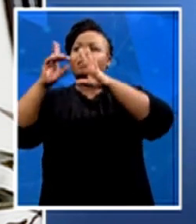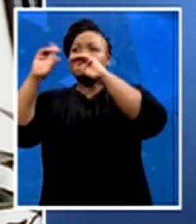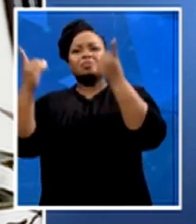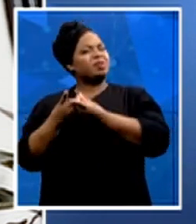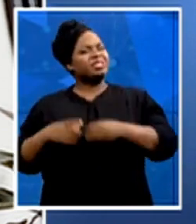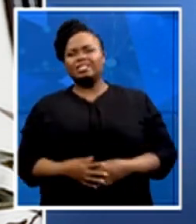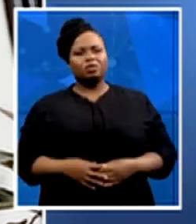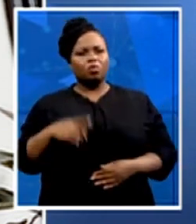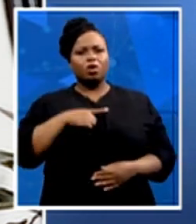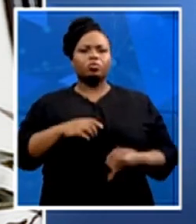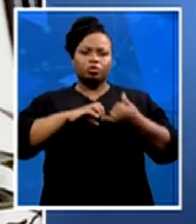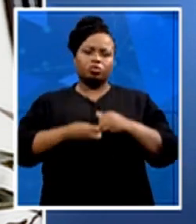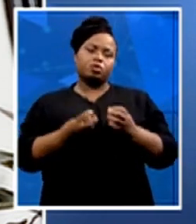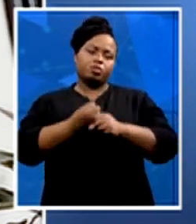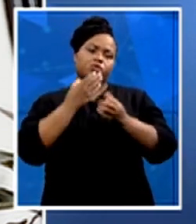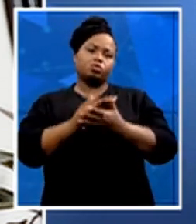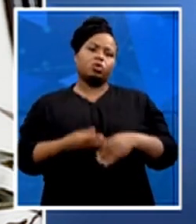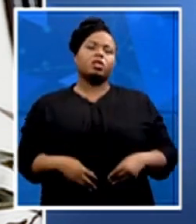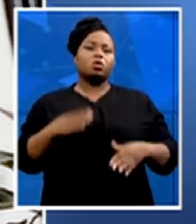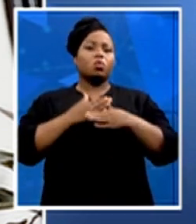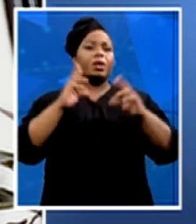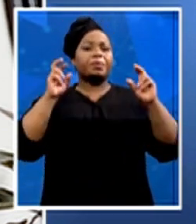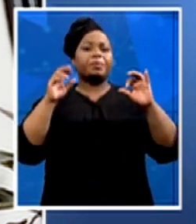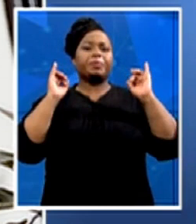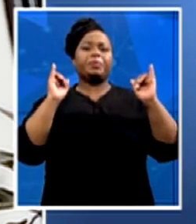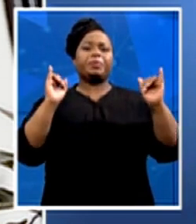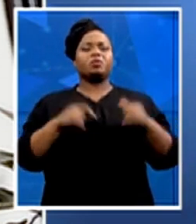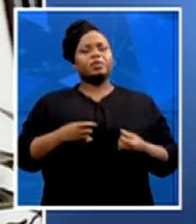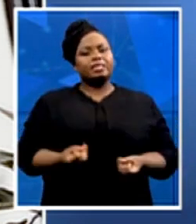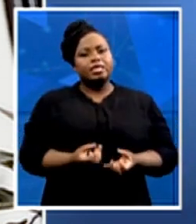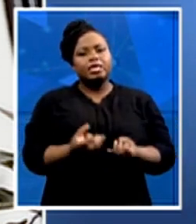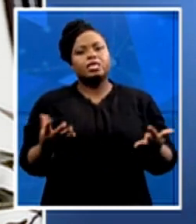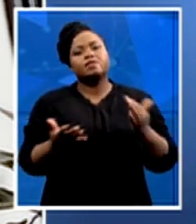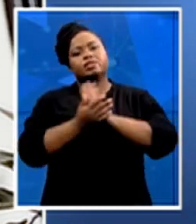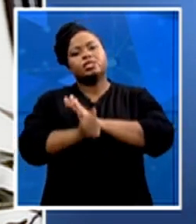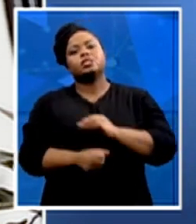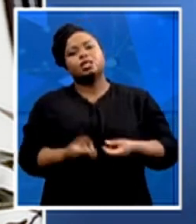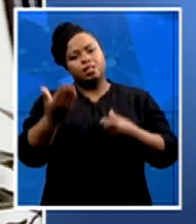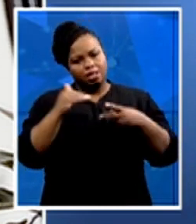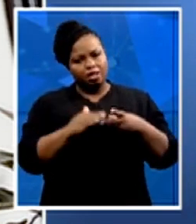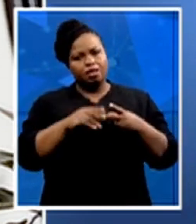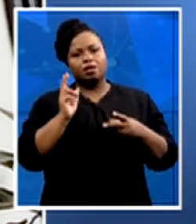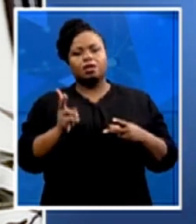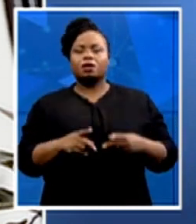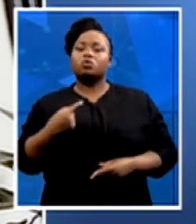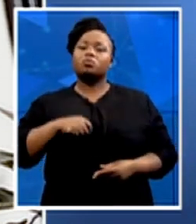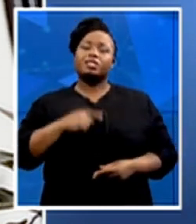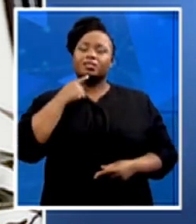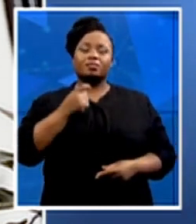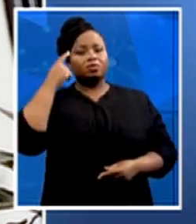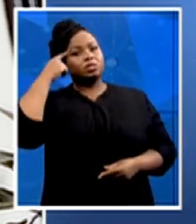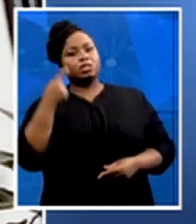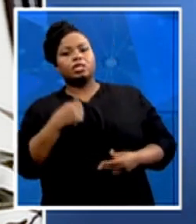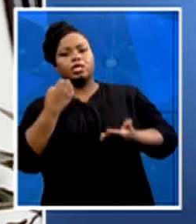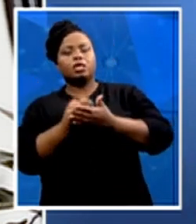with giving young people skills. And then after you go further than that, you say, what are the economic sectors in the next 10 to